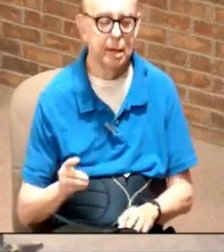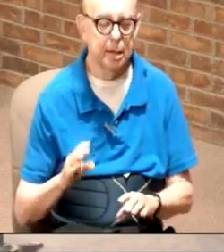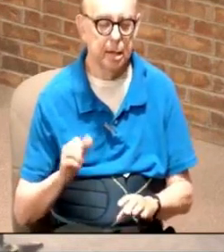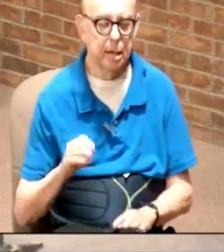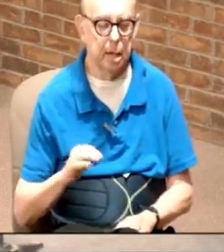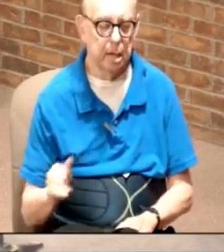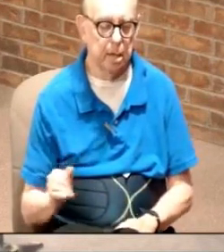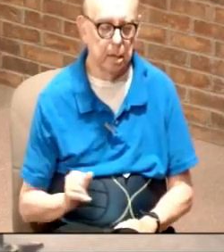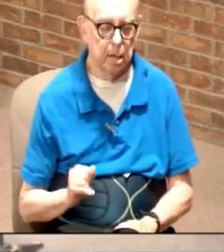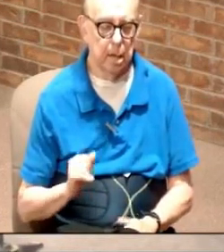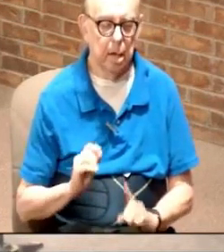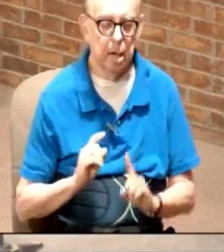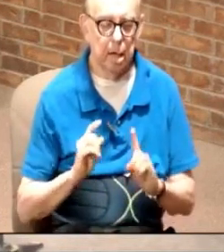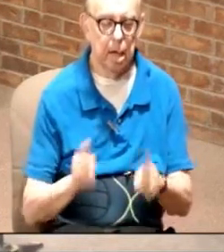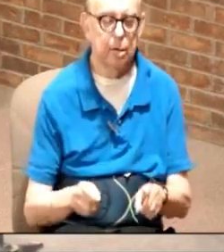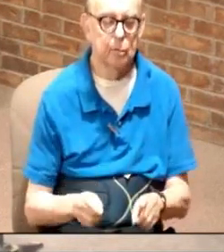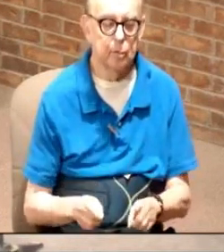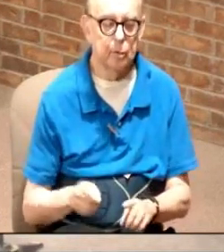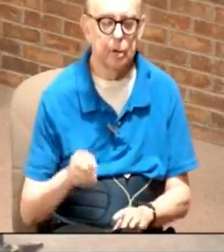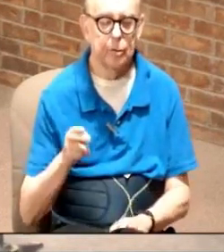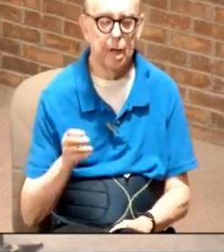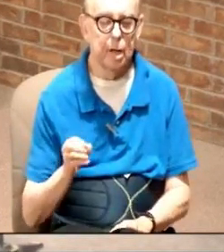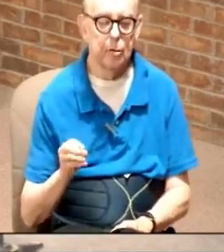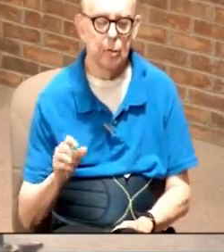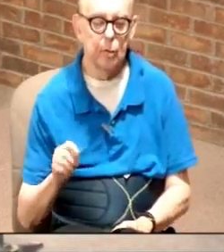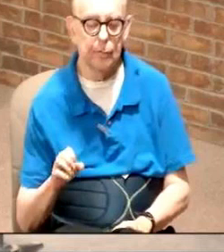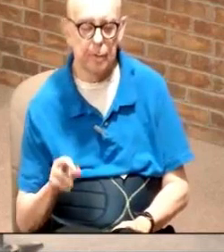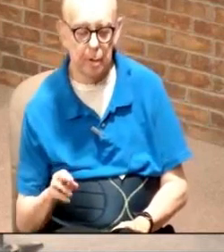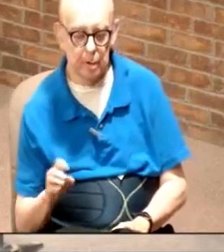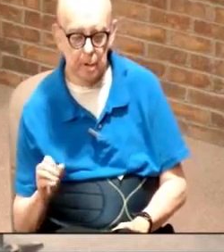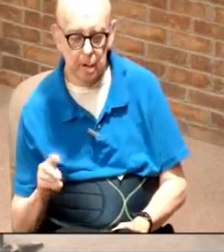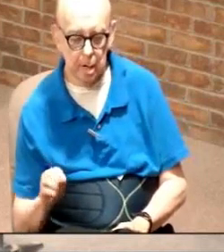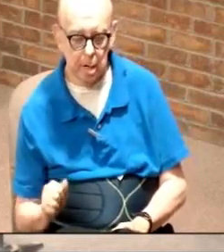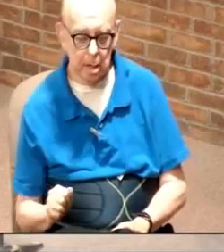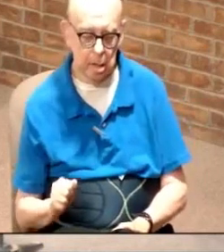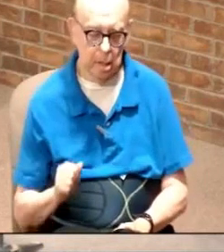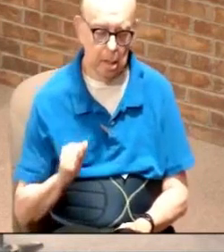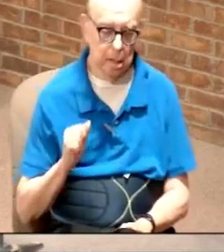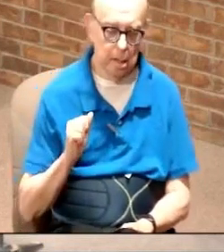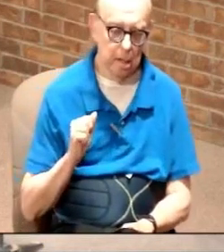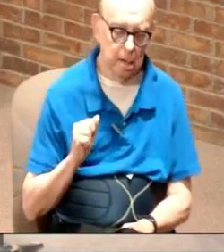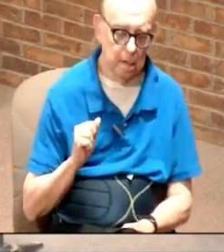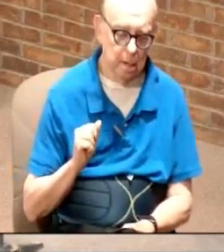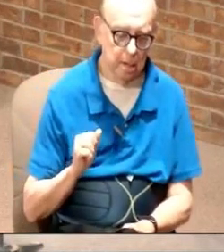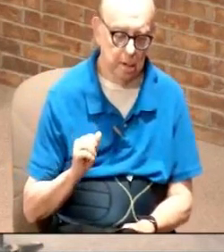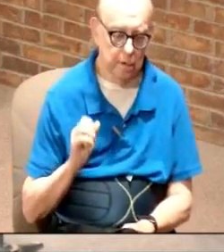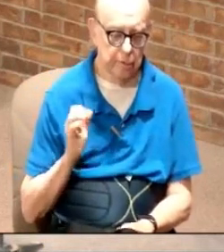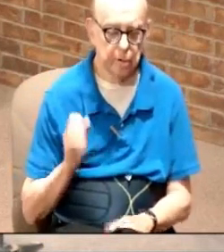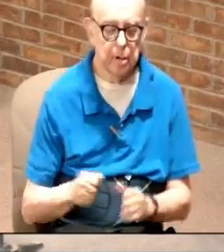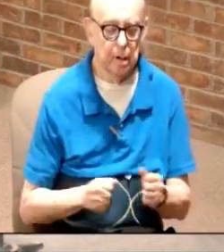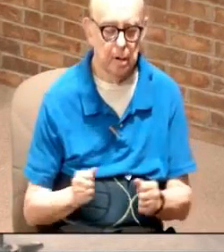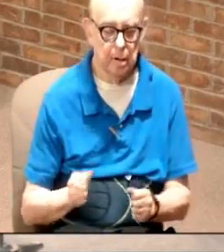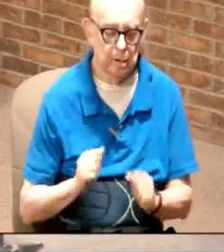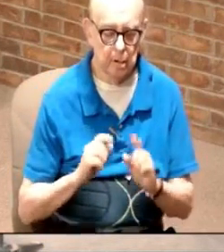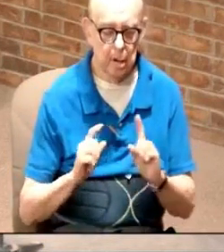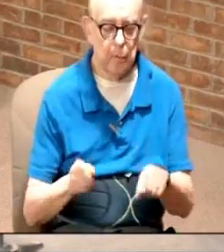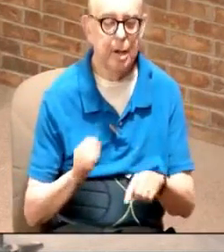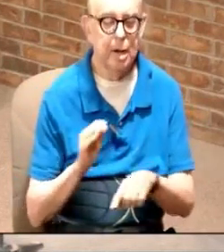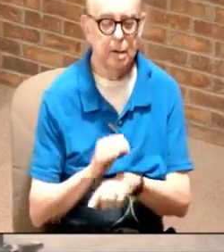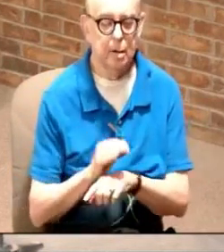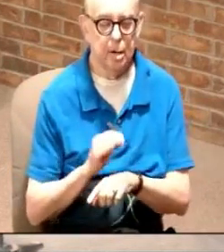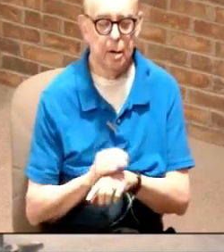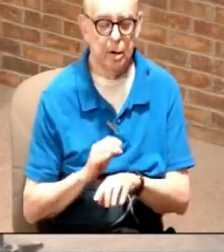And I had to go across the Hoover Dam, okay? This was, you were still allowed to drive across it. So, I went at night,